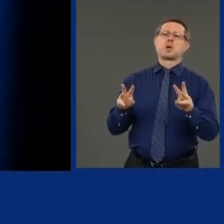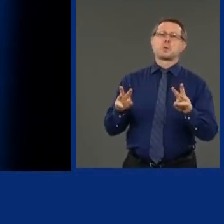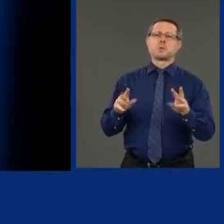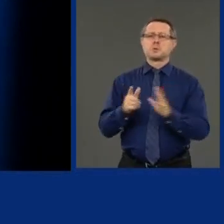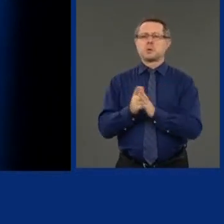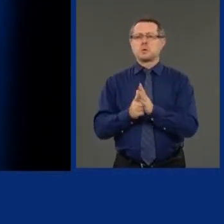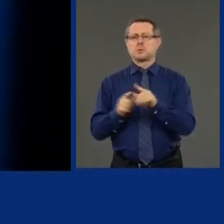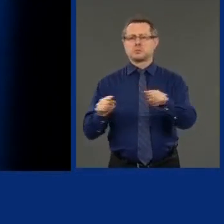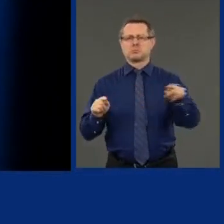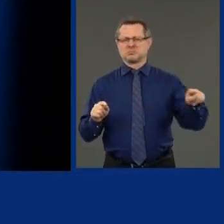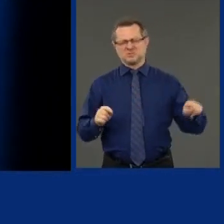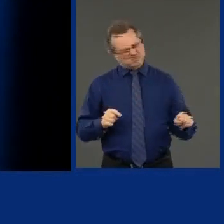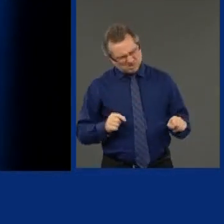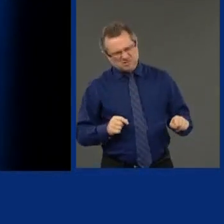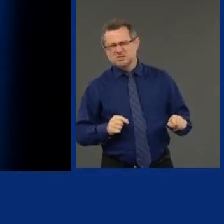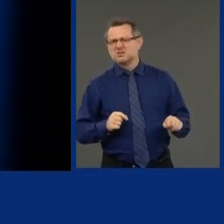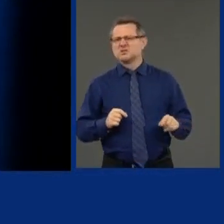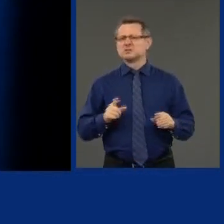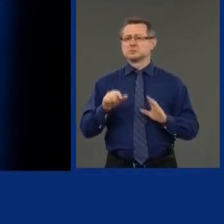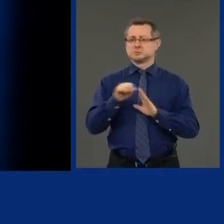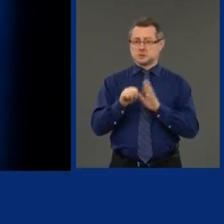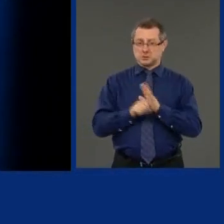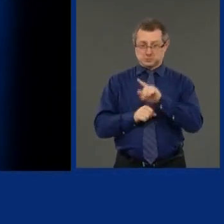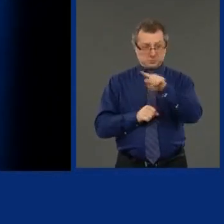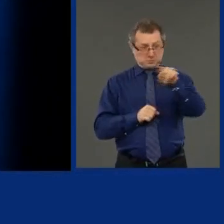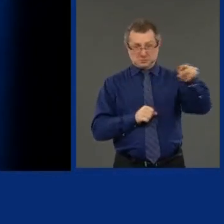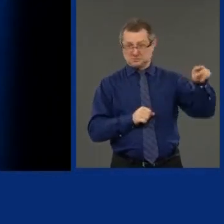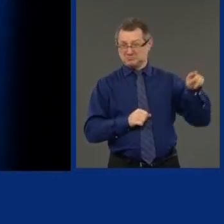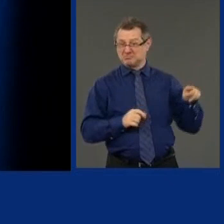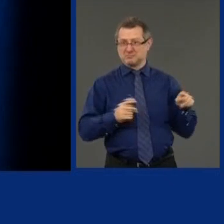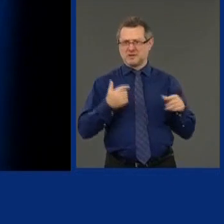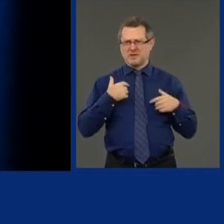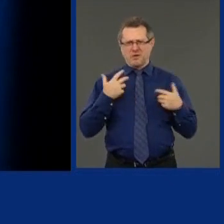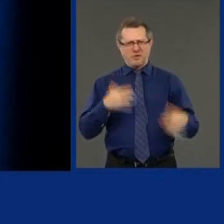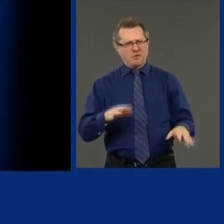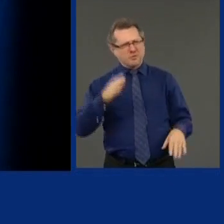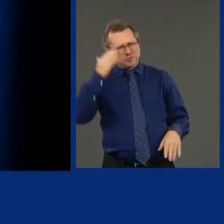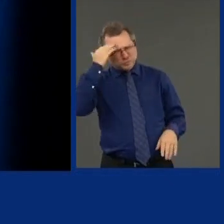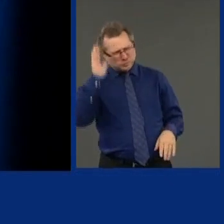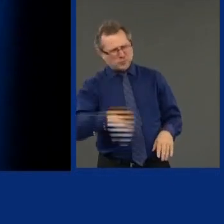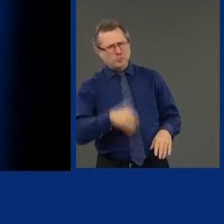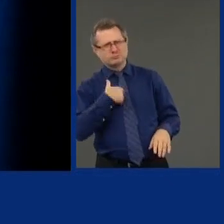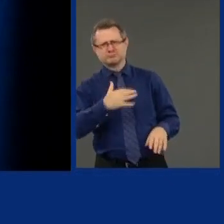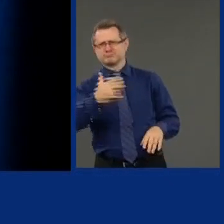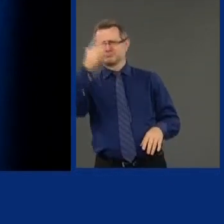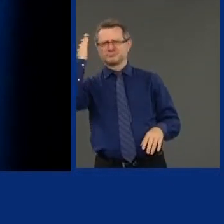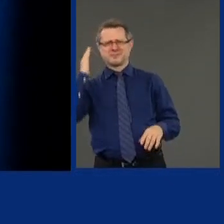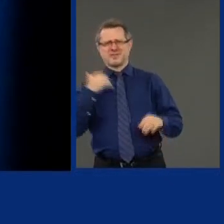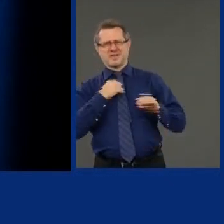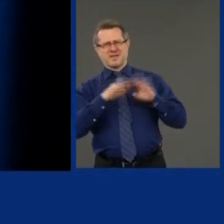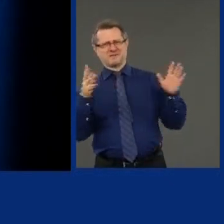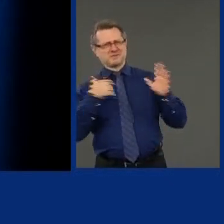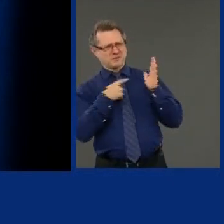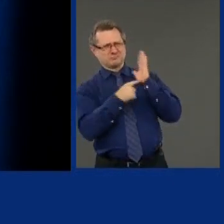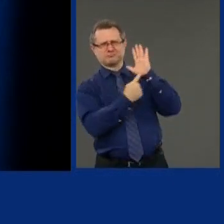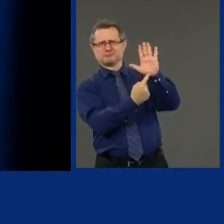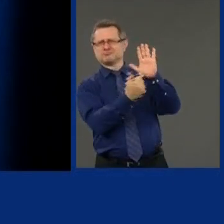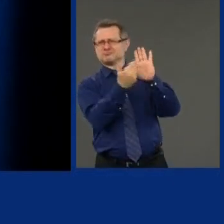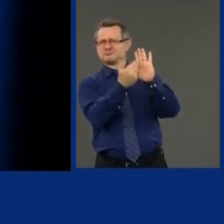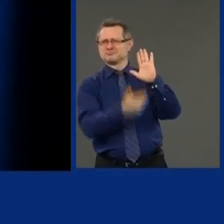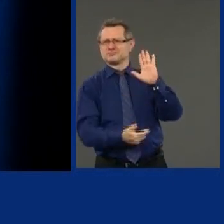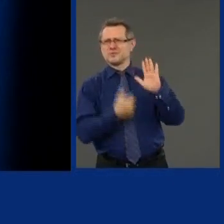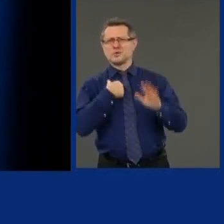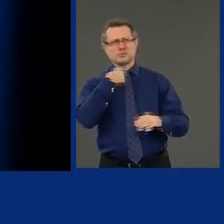There are other states that also had green light laws. We knew that, and I've said that, and I've said it to them,